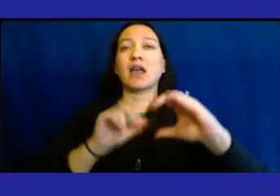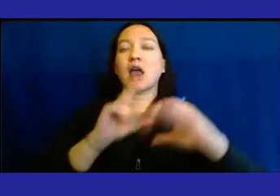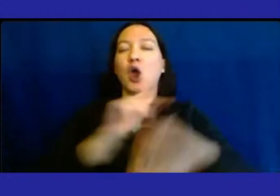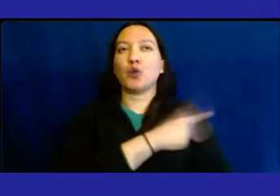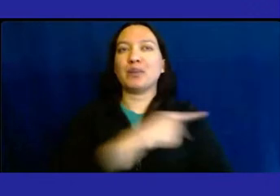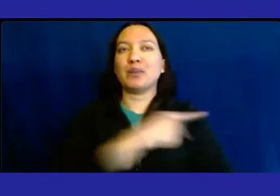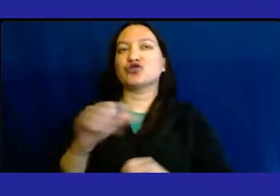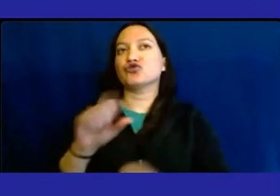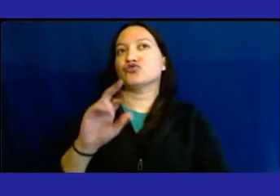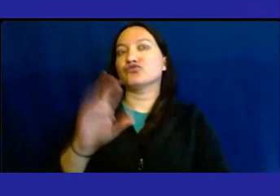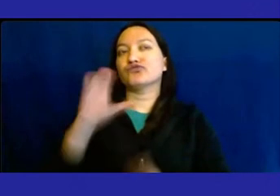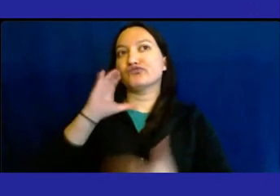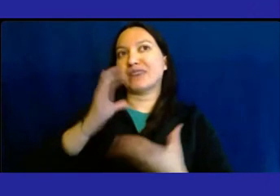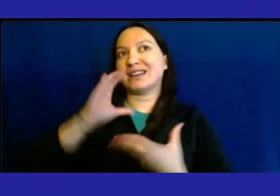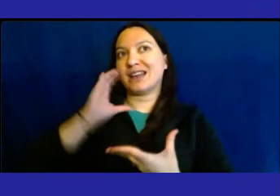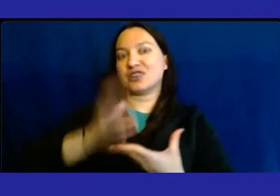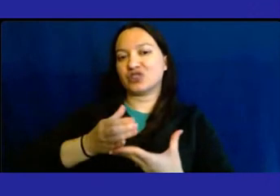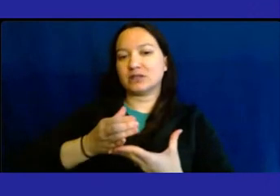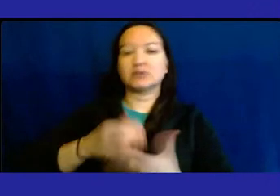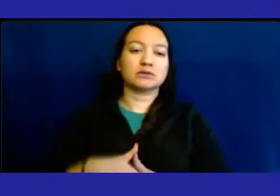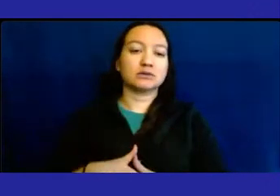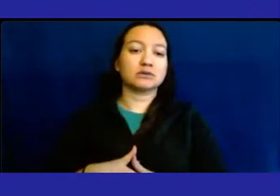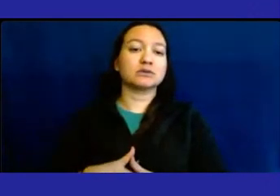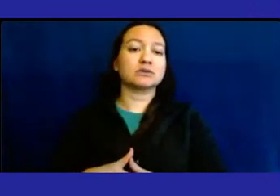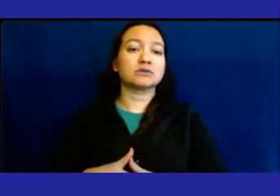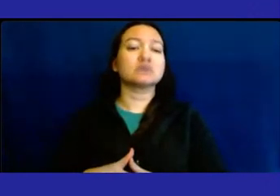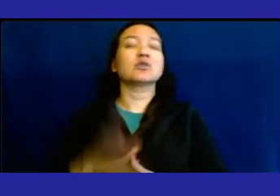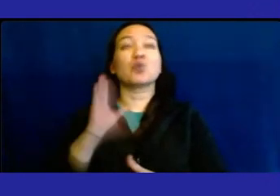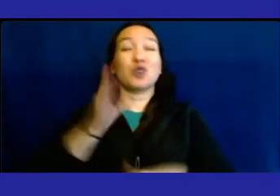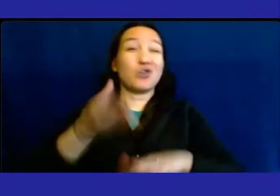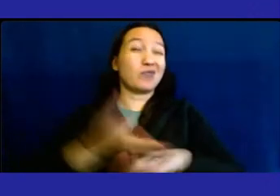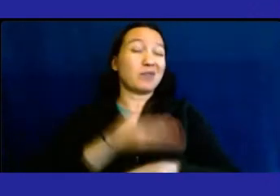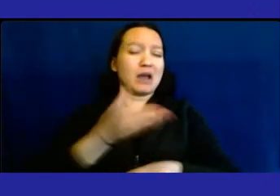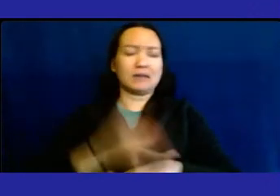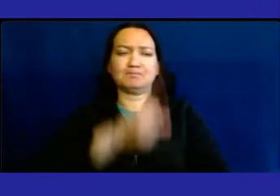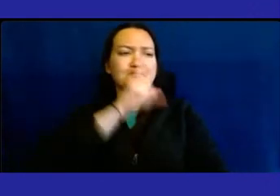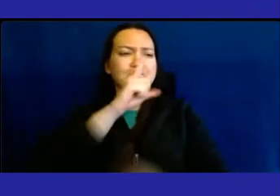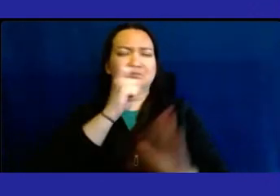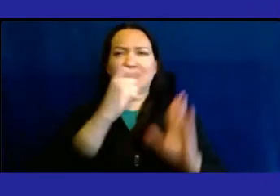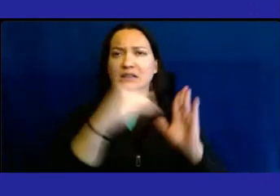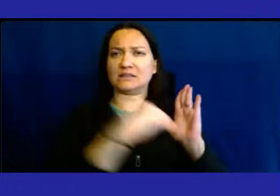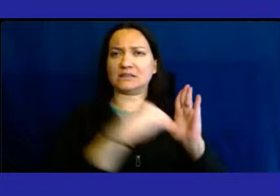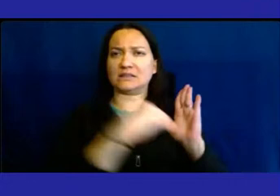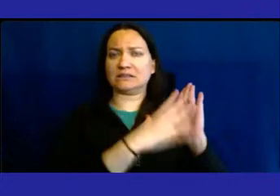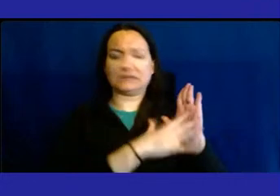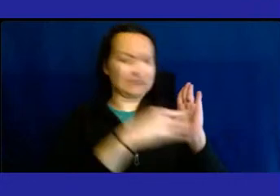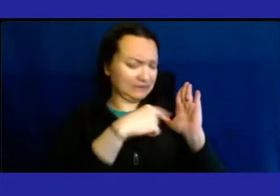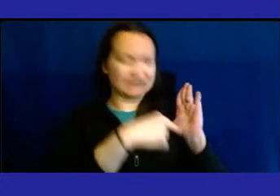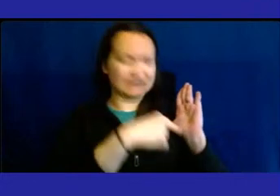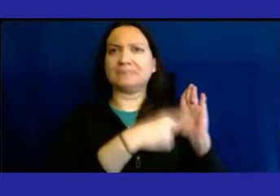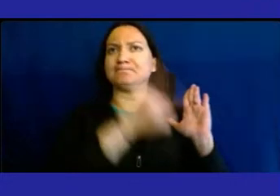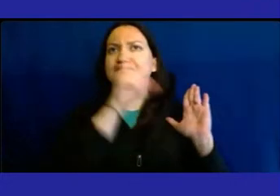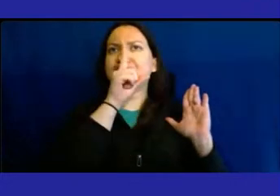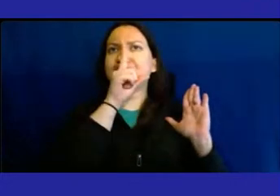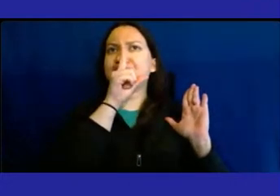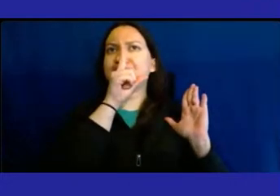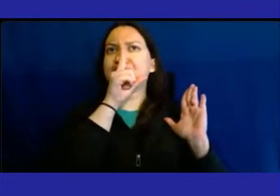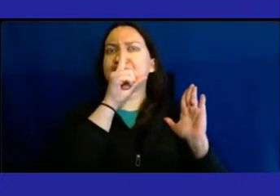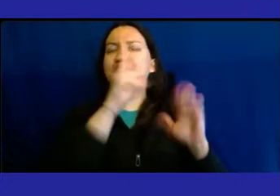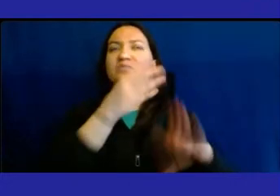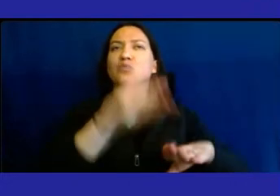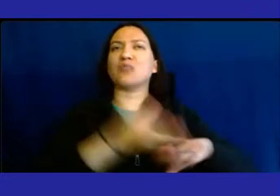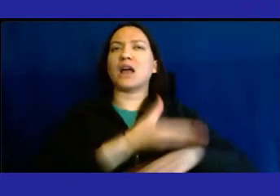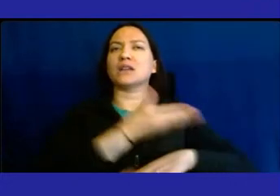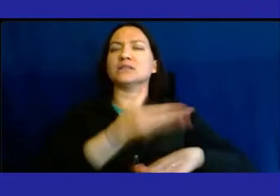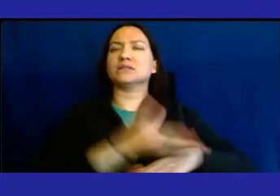And they're also going to be remodeling, which isn't on the slide, but the remodeling and